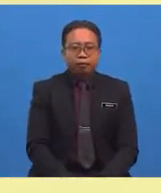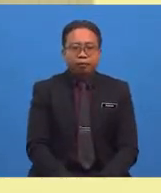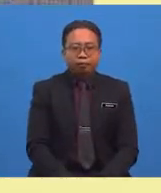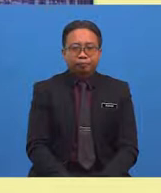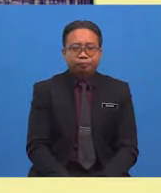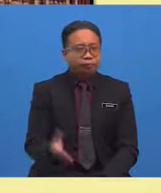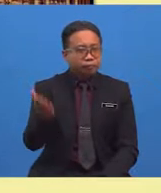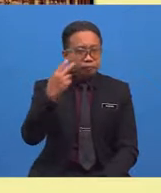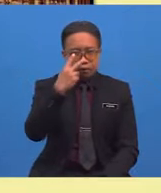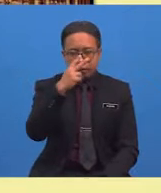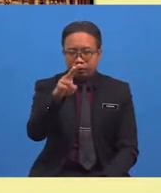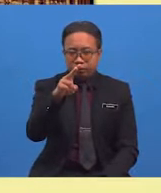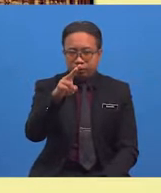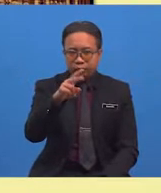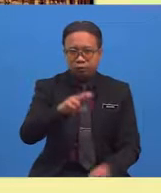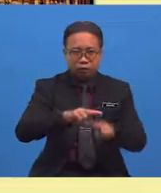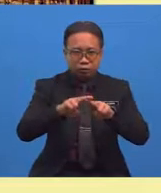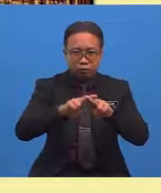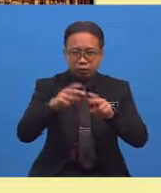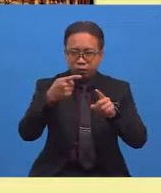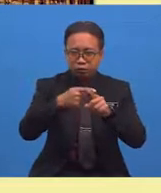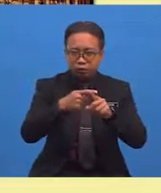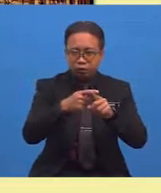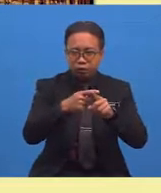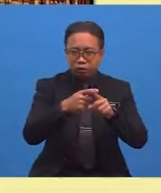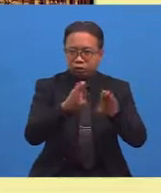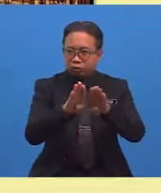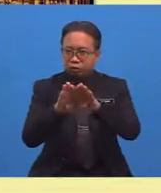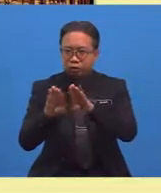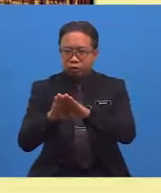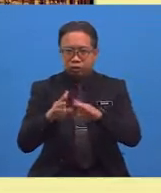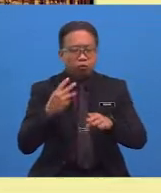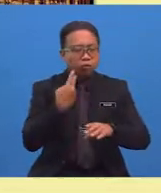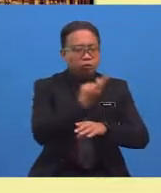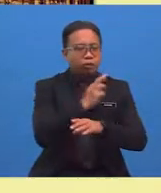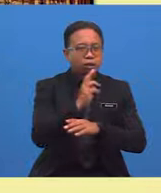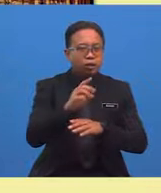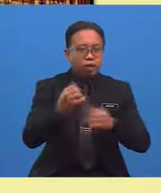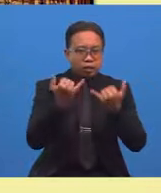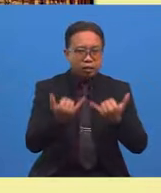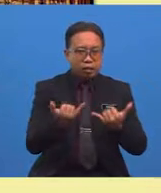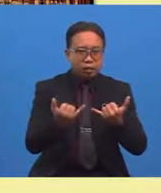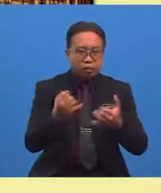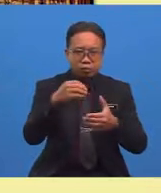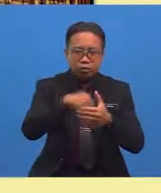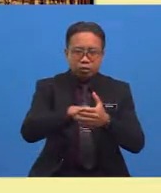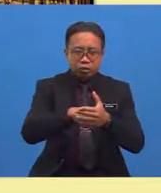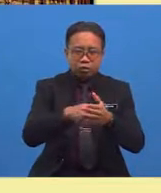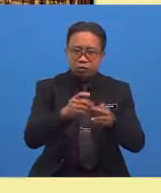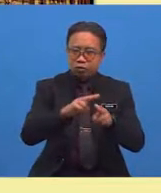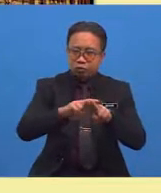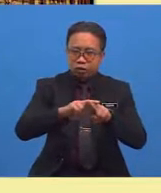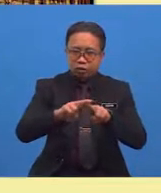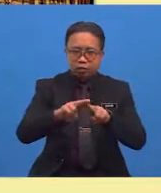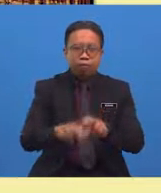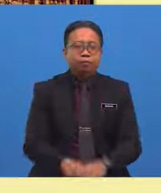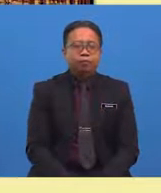Let's take the train to the city now. We are now at Flinders Station. That